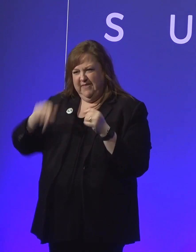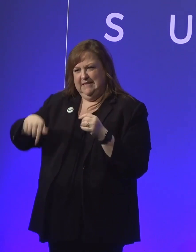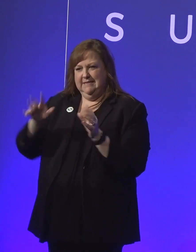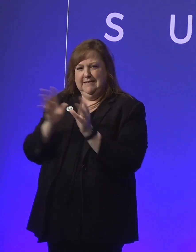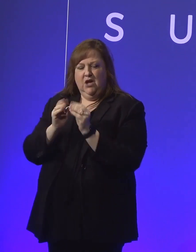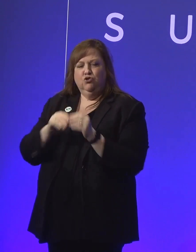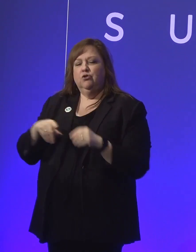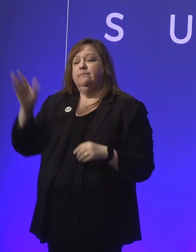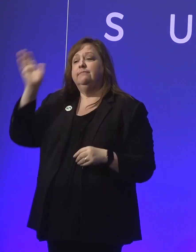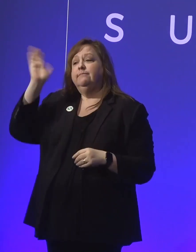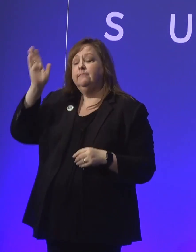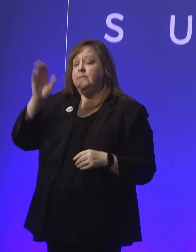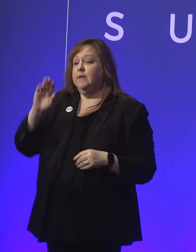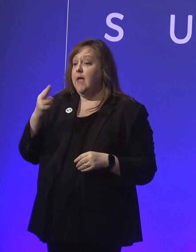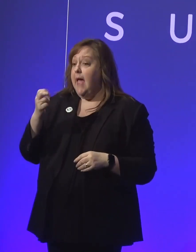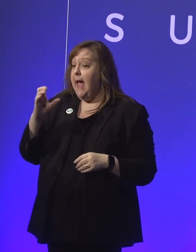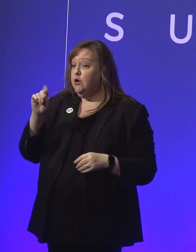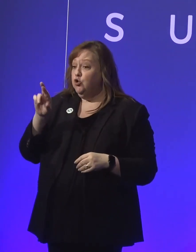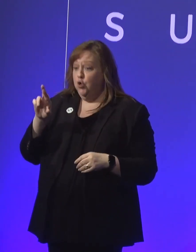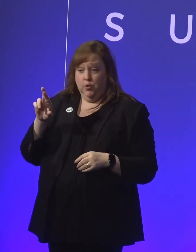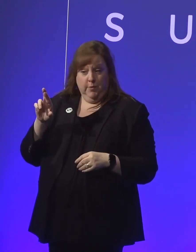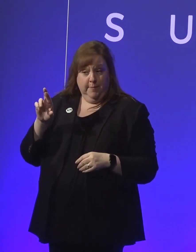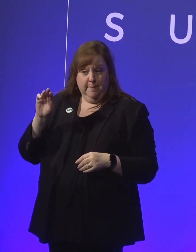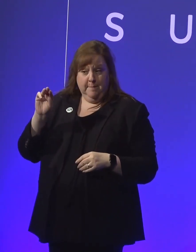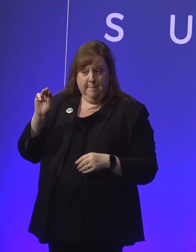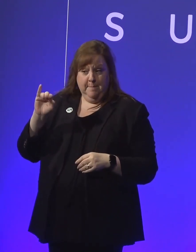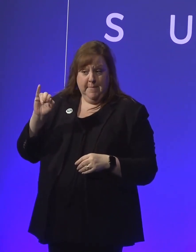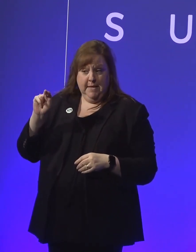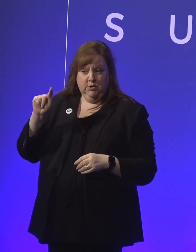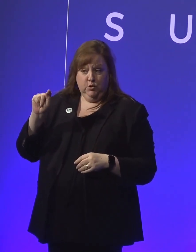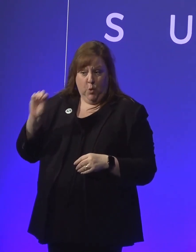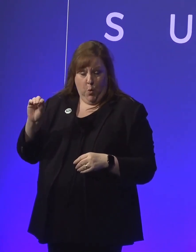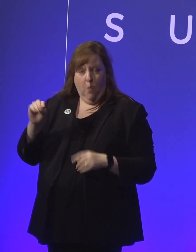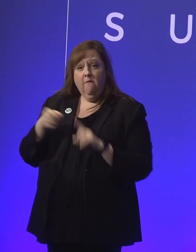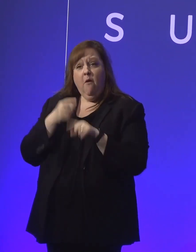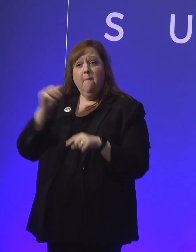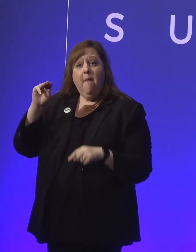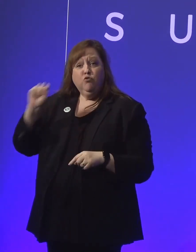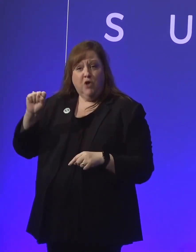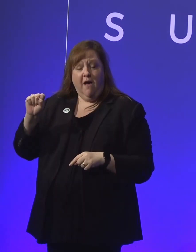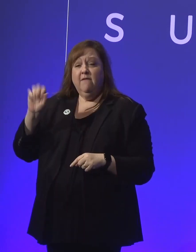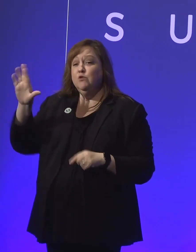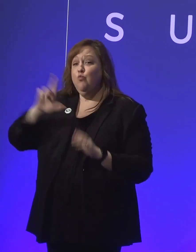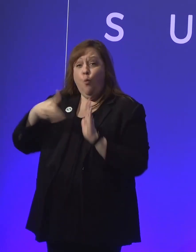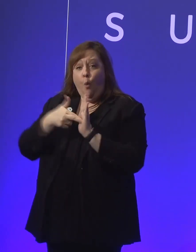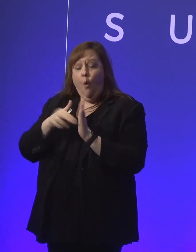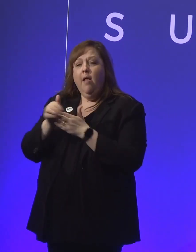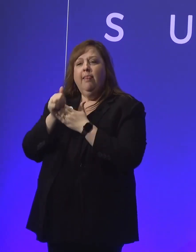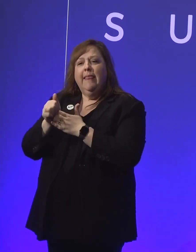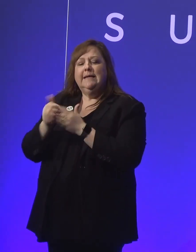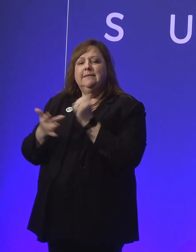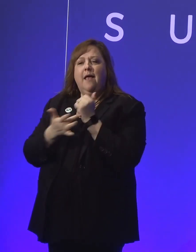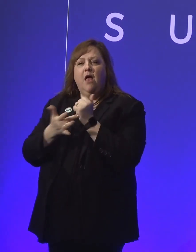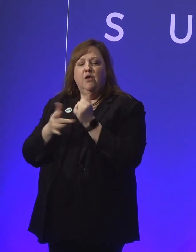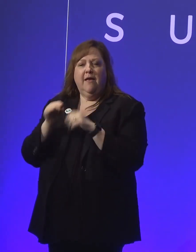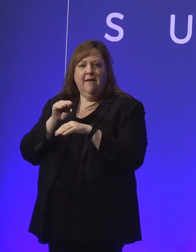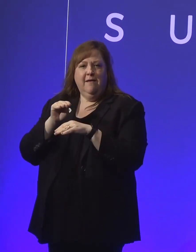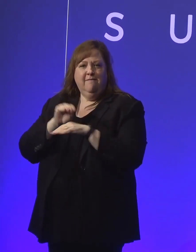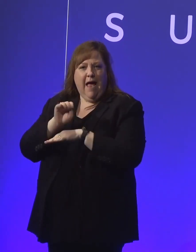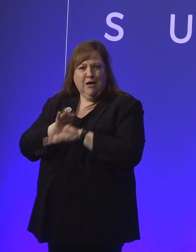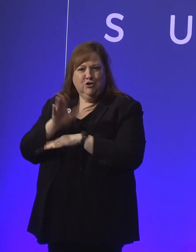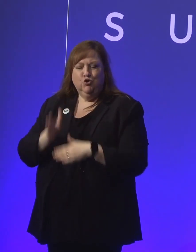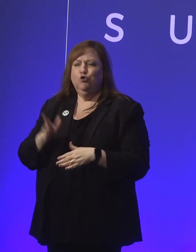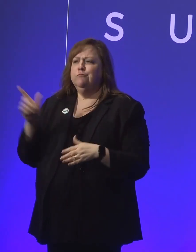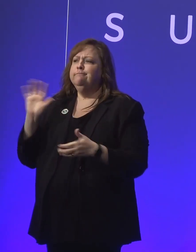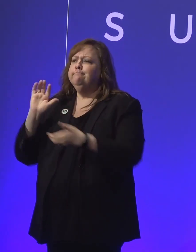delivered by Hector Minto from Microsoft. Hector's role at Microsoft as lead technology evangelist sees him engaging with major